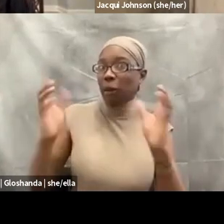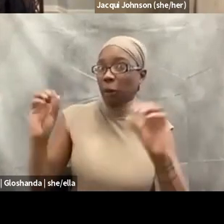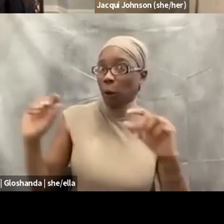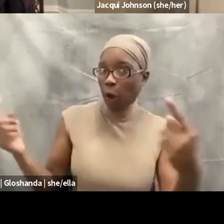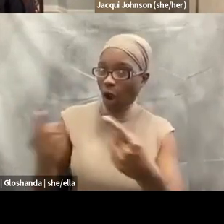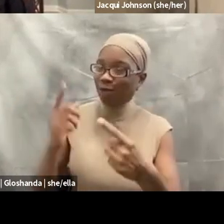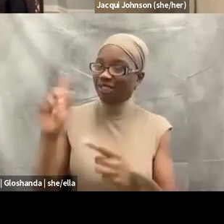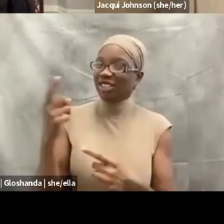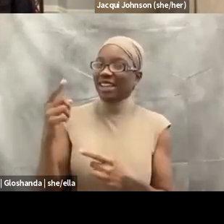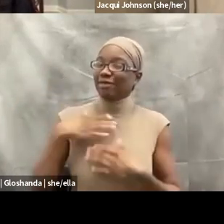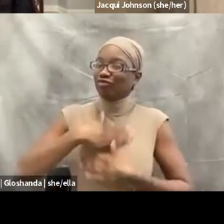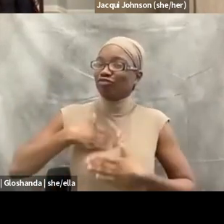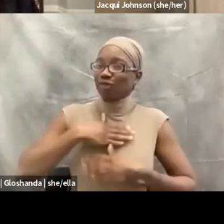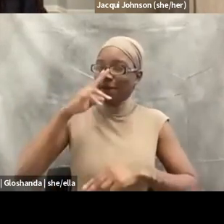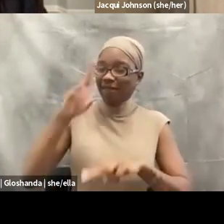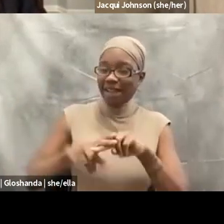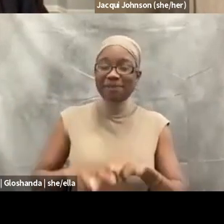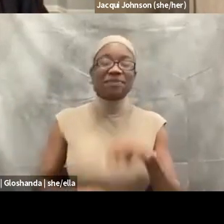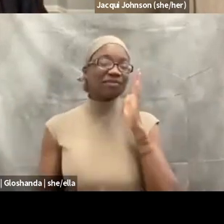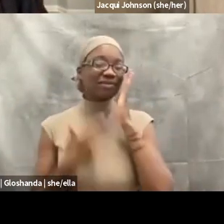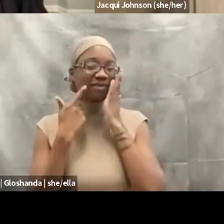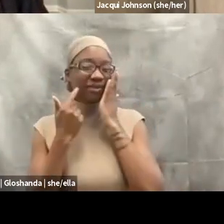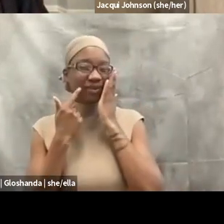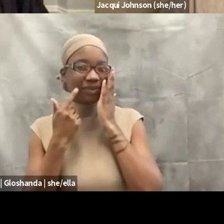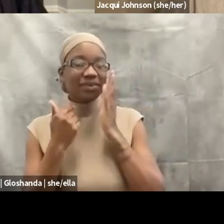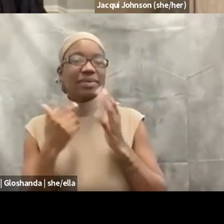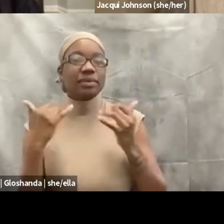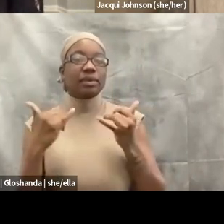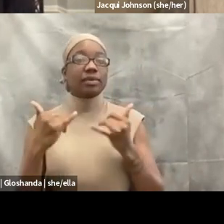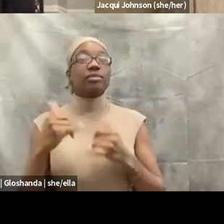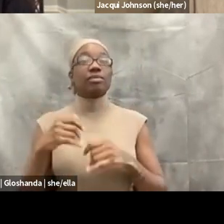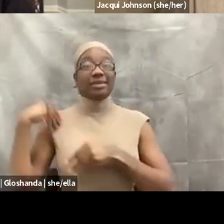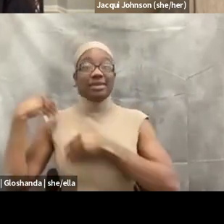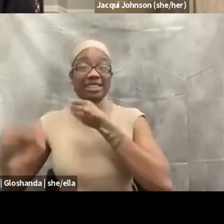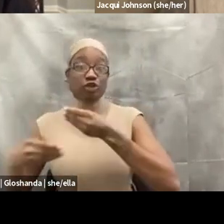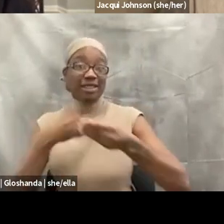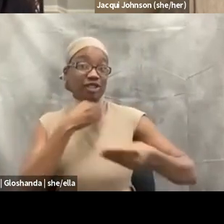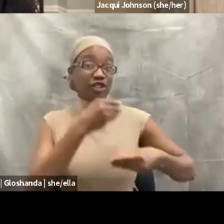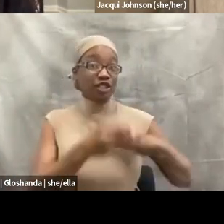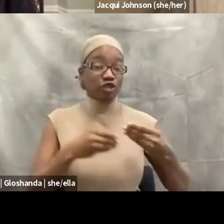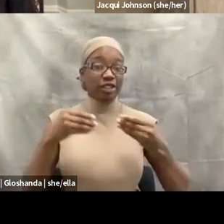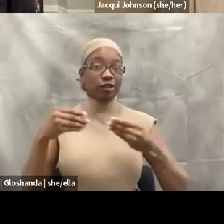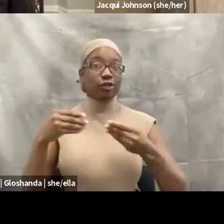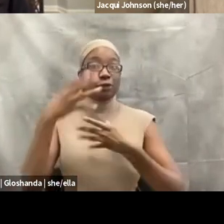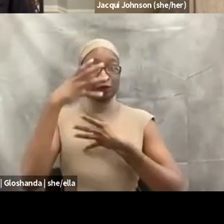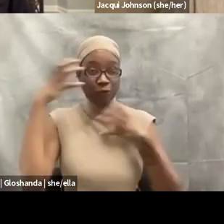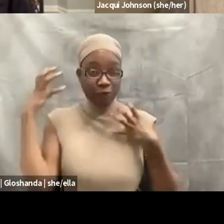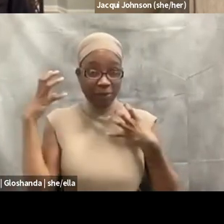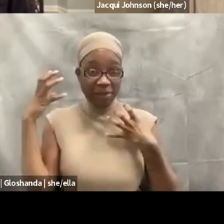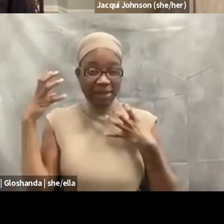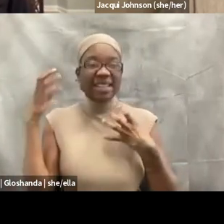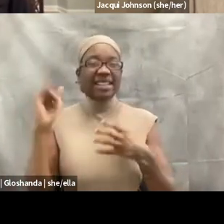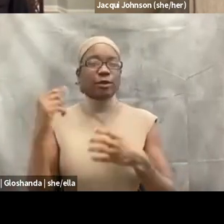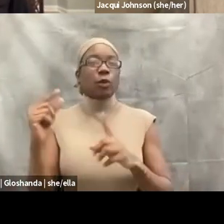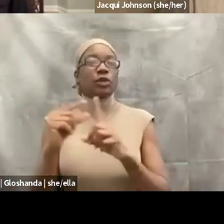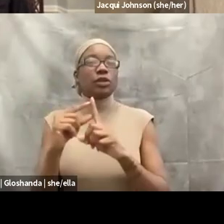want to kind of define this like it's a concept that helps explain years of like generational challenges within like families and groups